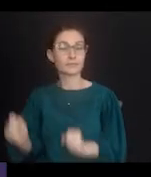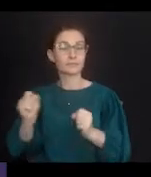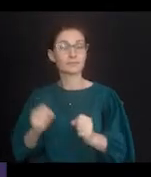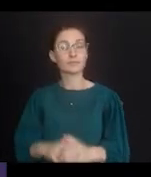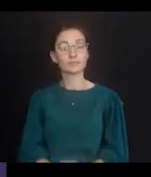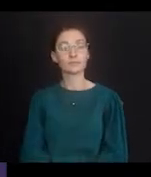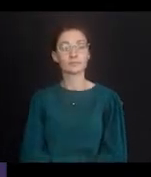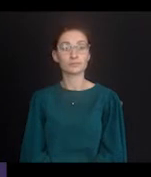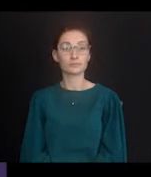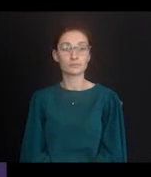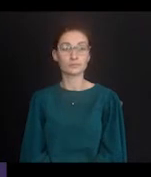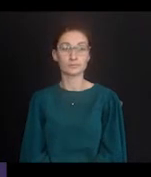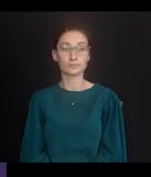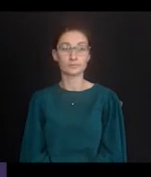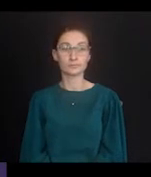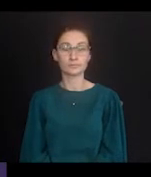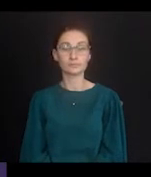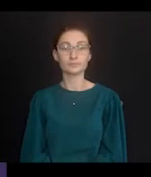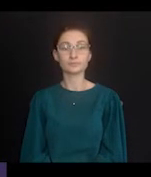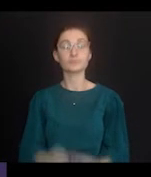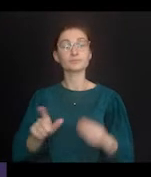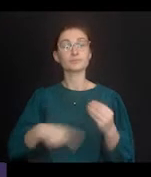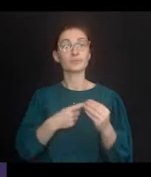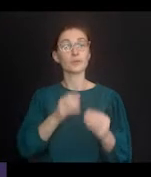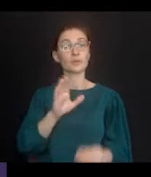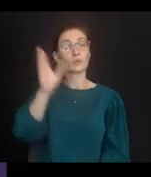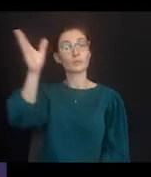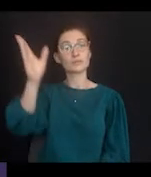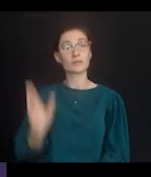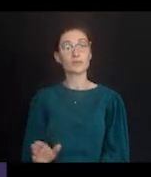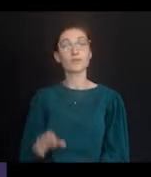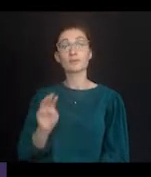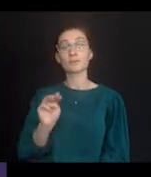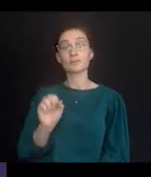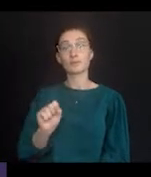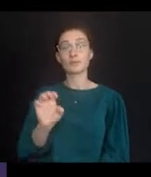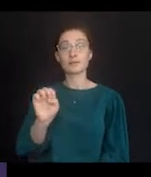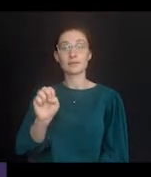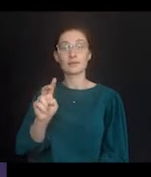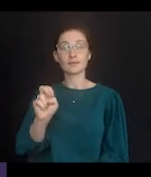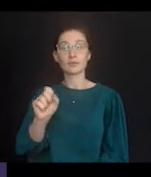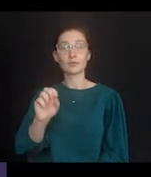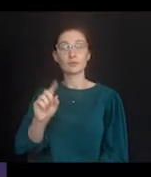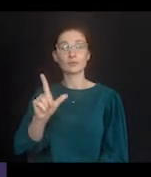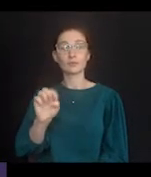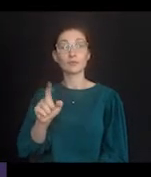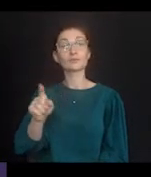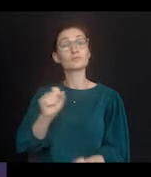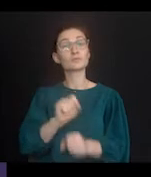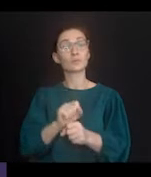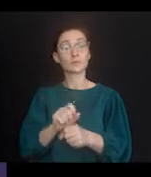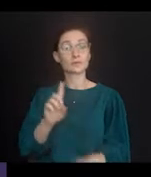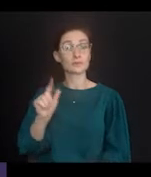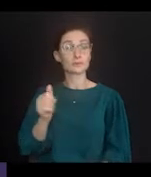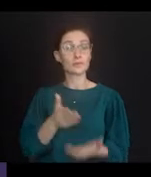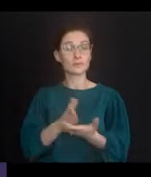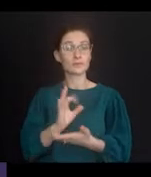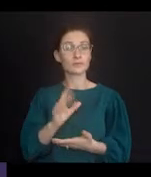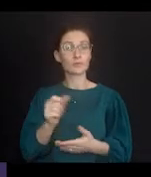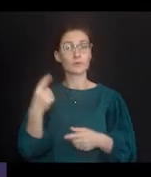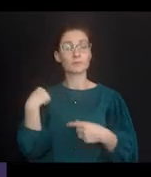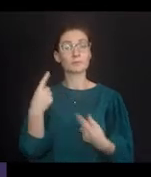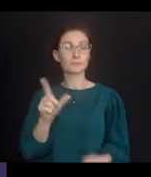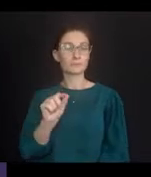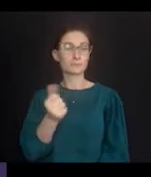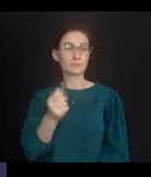as legal and legislative strategies. About your presenter, Ms. Lauren Eversol. Ms. Eversol has worked with Disability